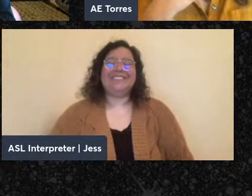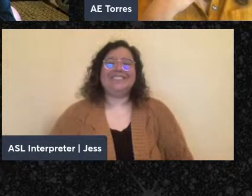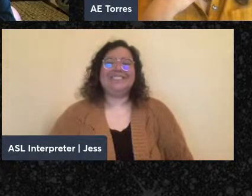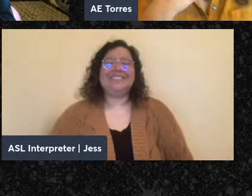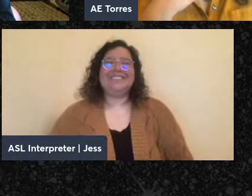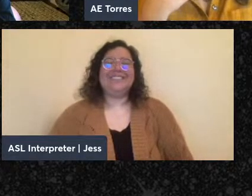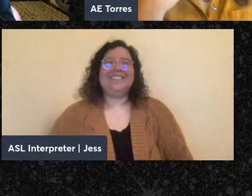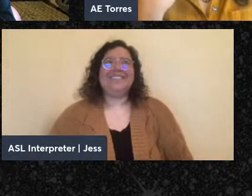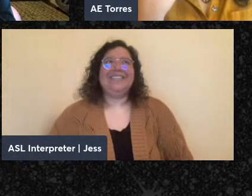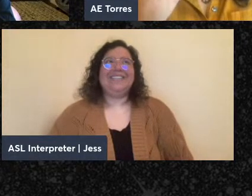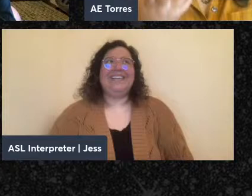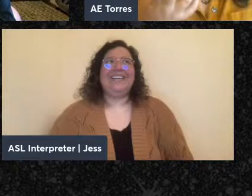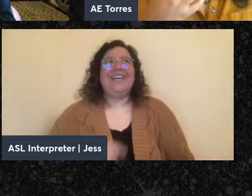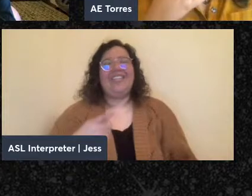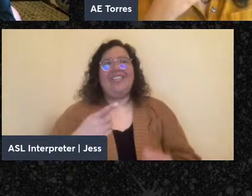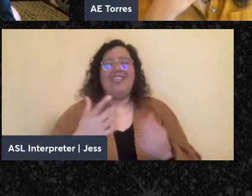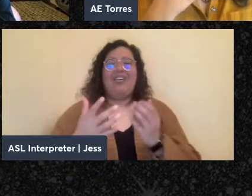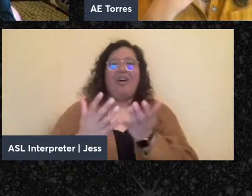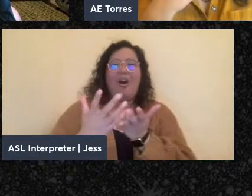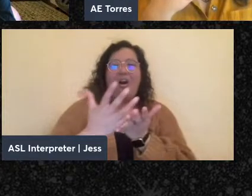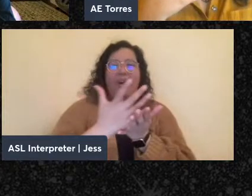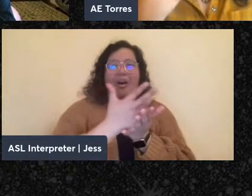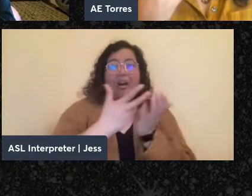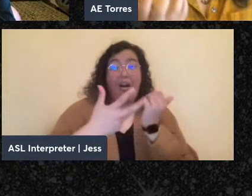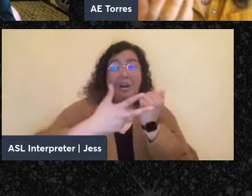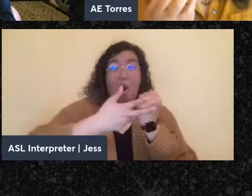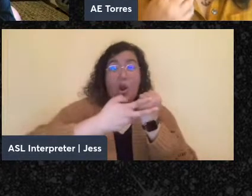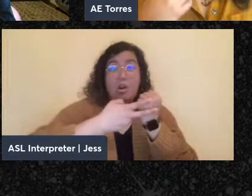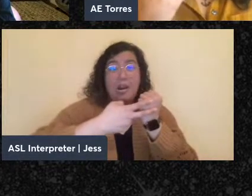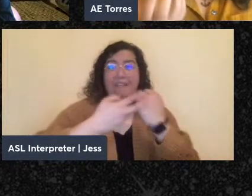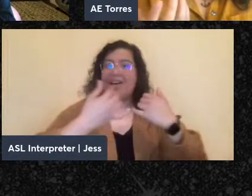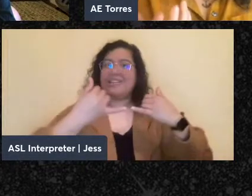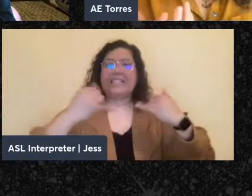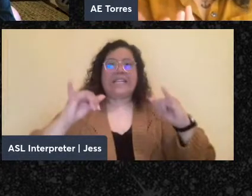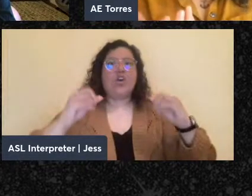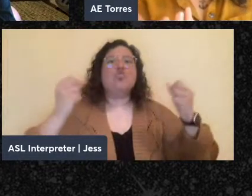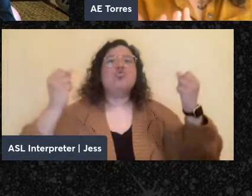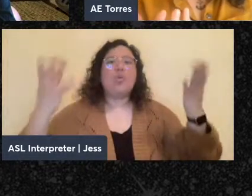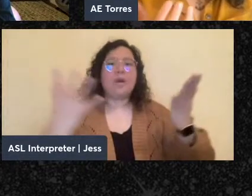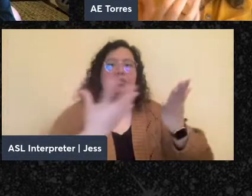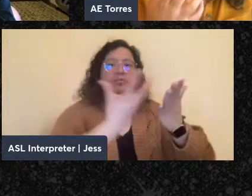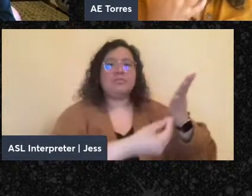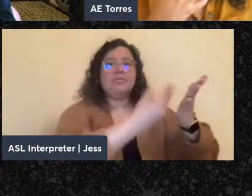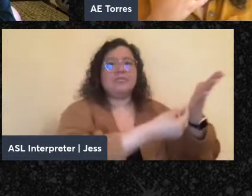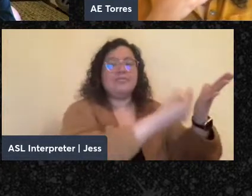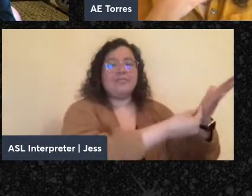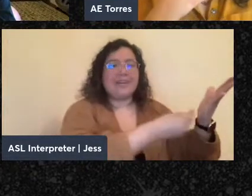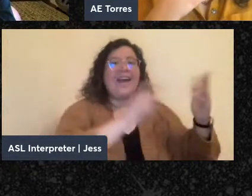the archive is still so open. There's so much still to be done.